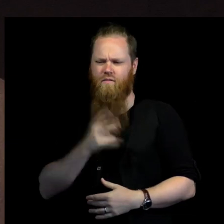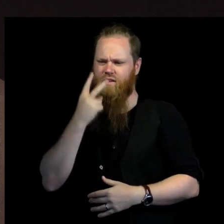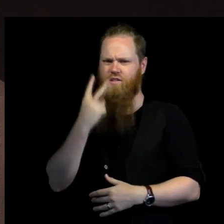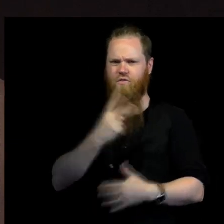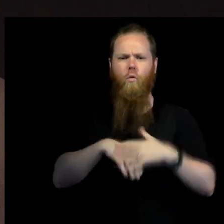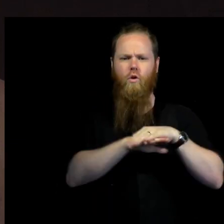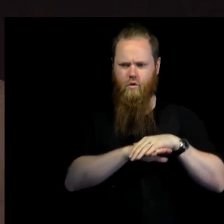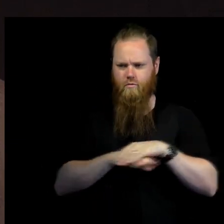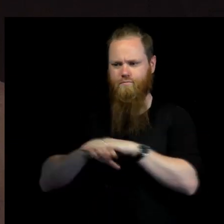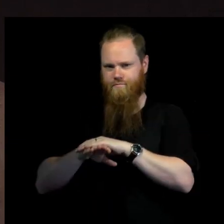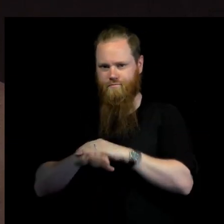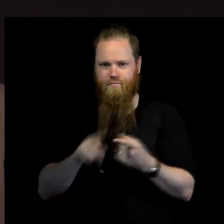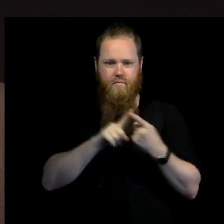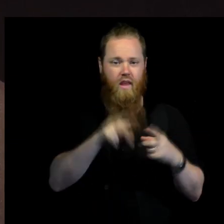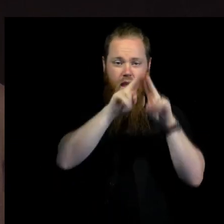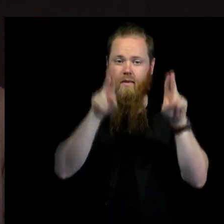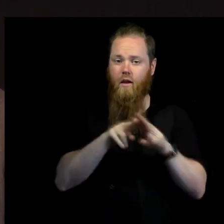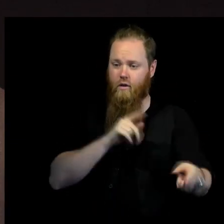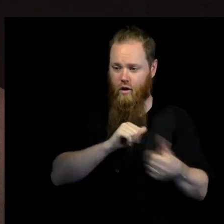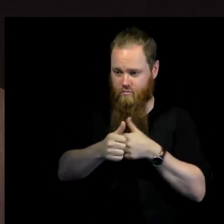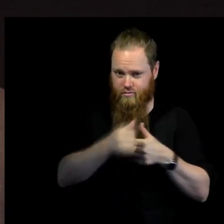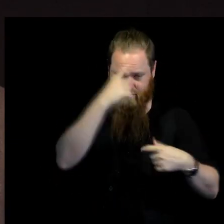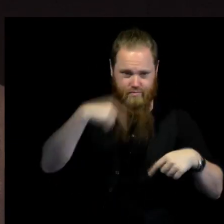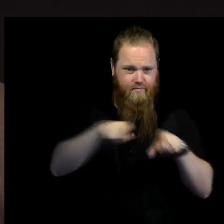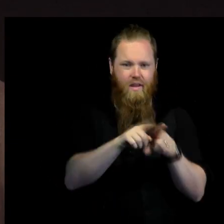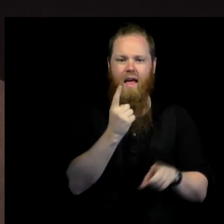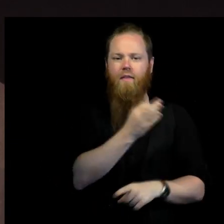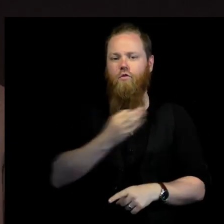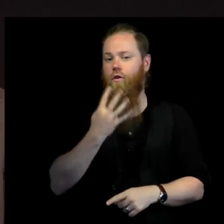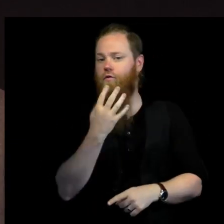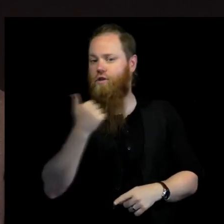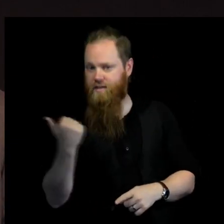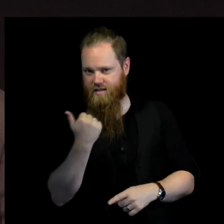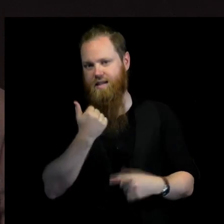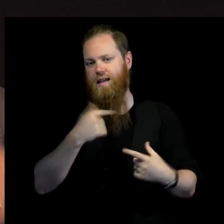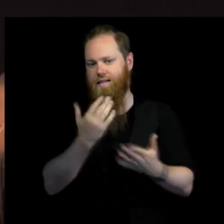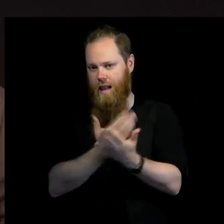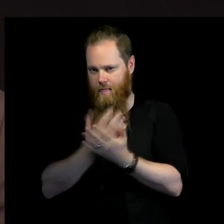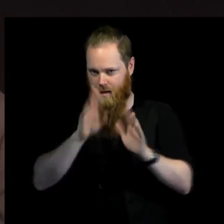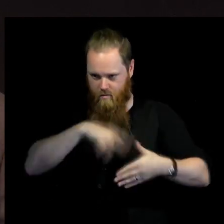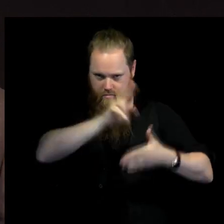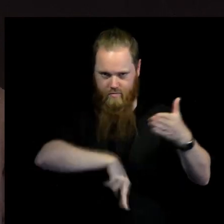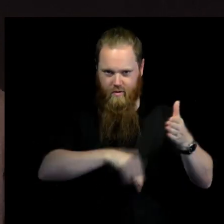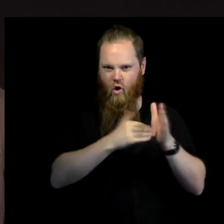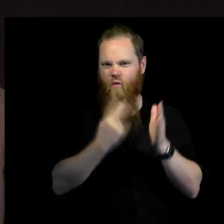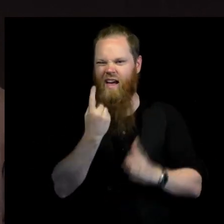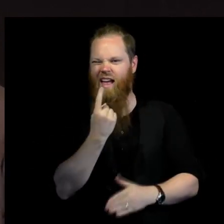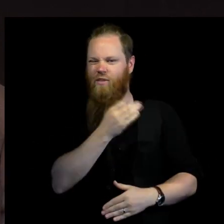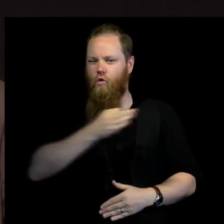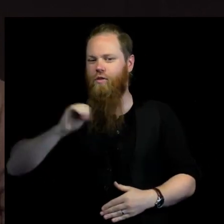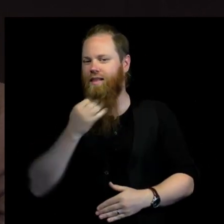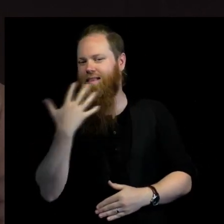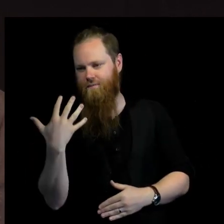On the one hand, an international agreement that 146 countries have signed on to out of 195 in the world